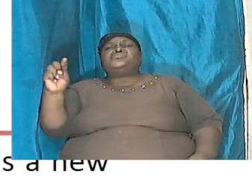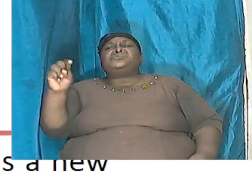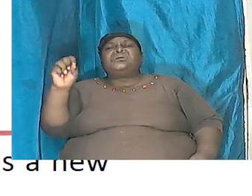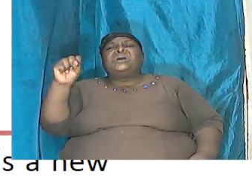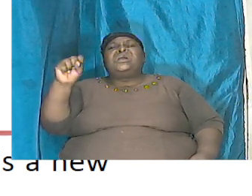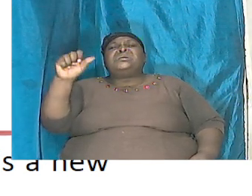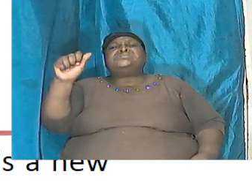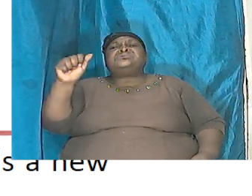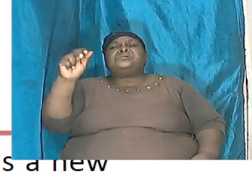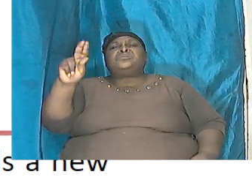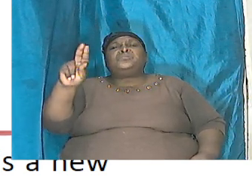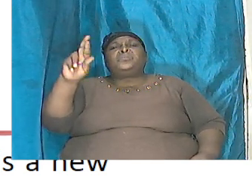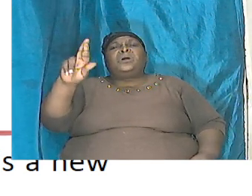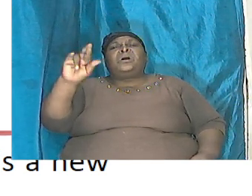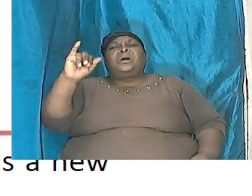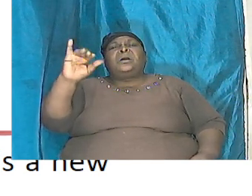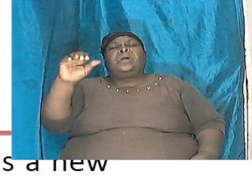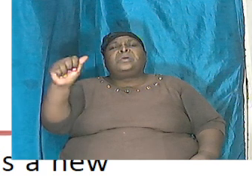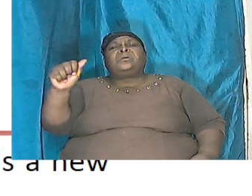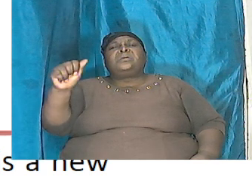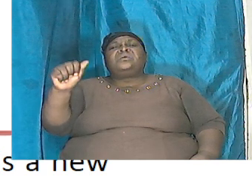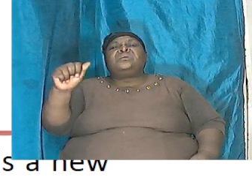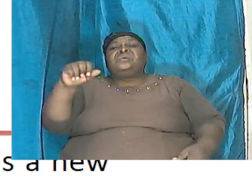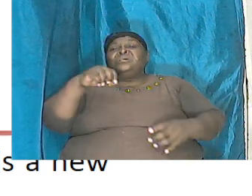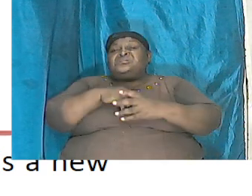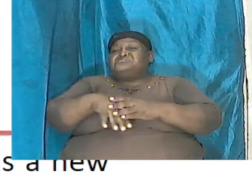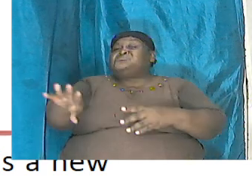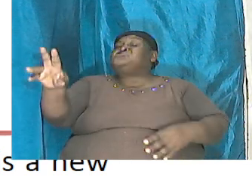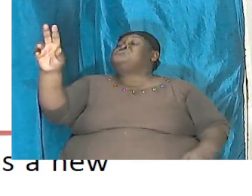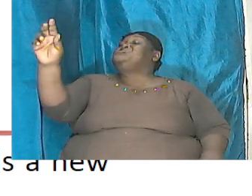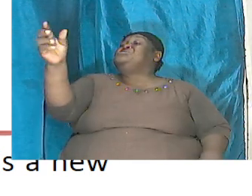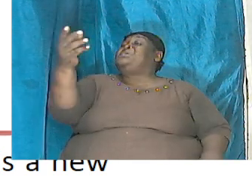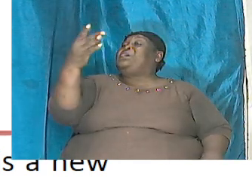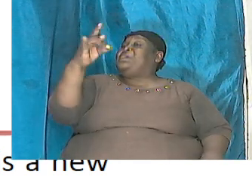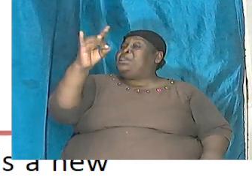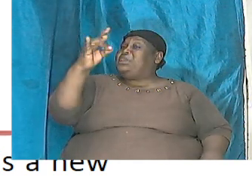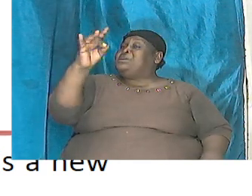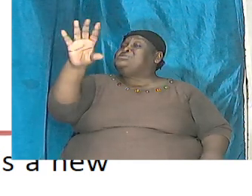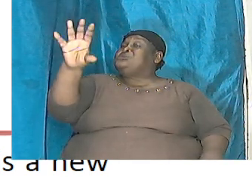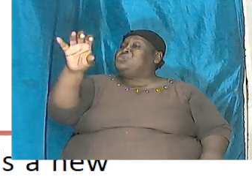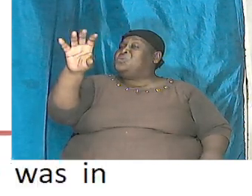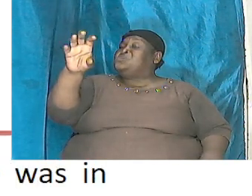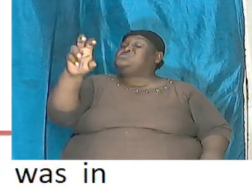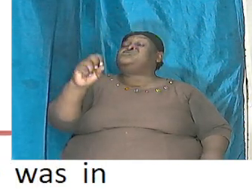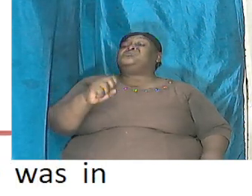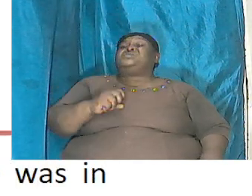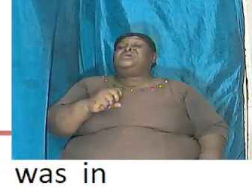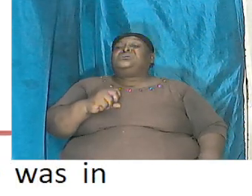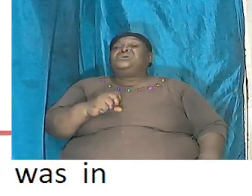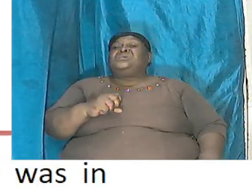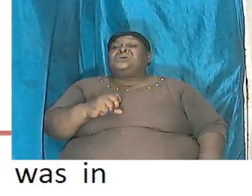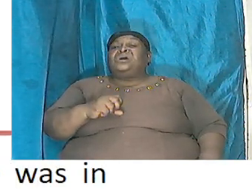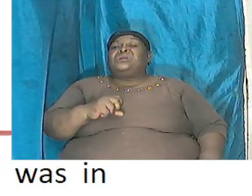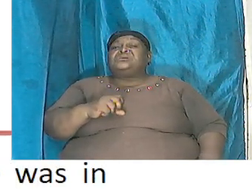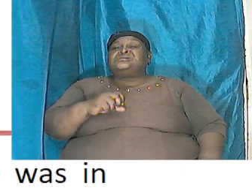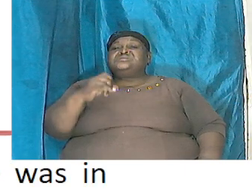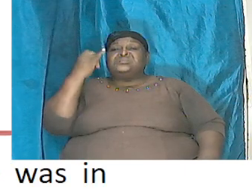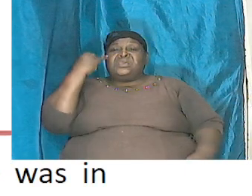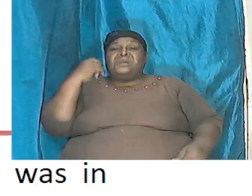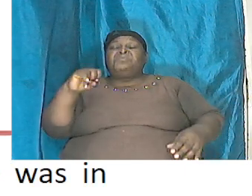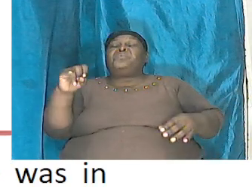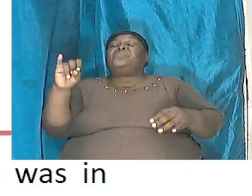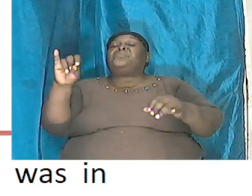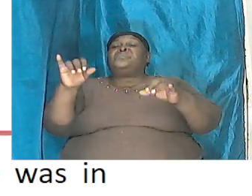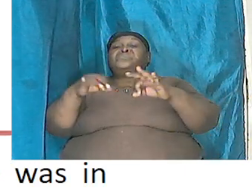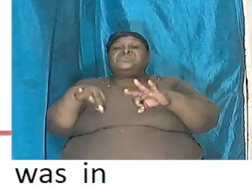animal and this was in the 1800s brothers and sisters and it is important that we